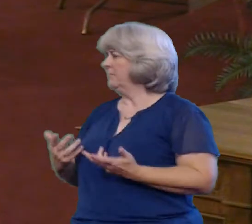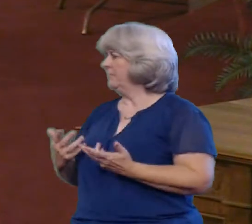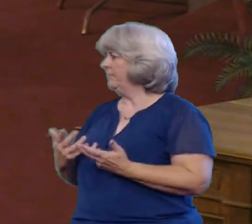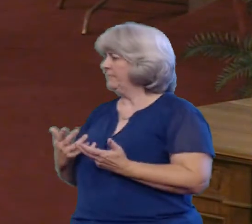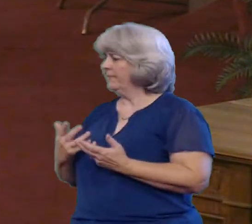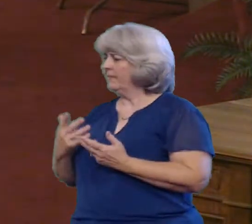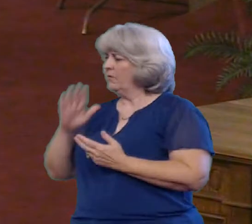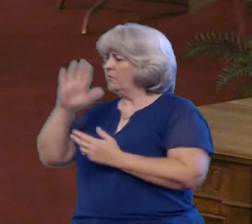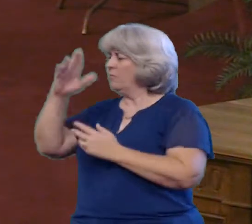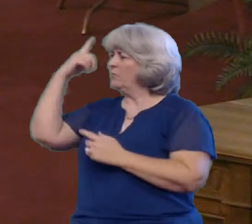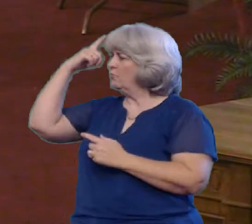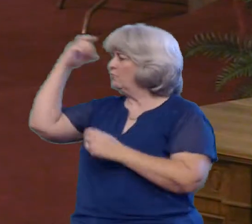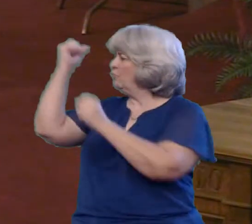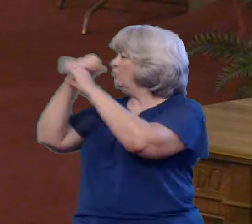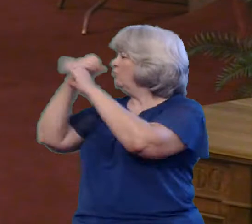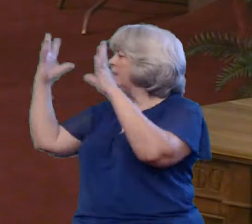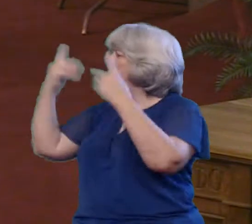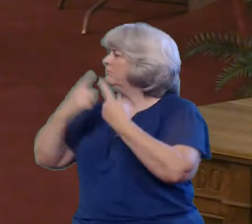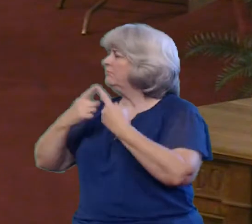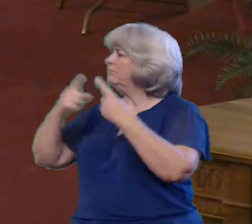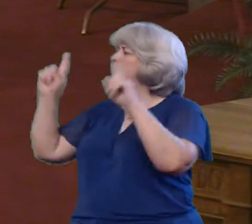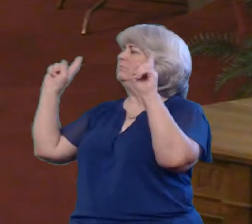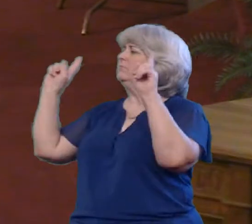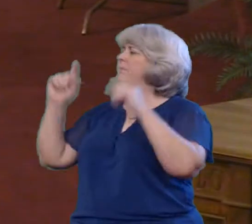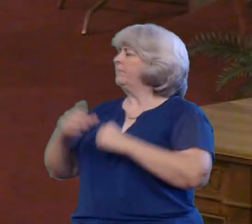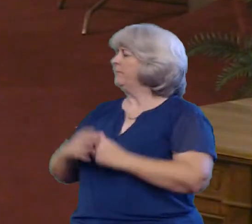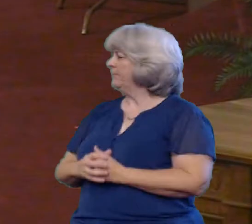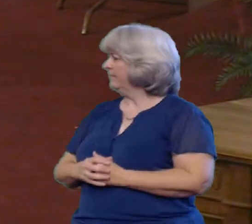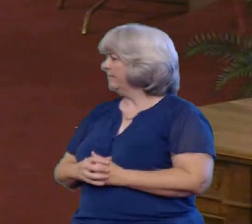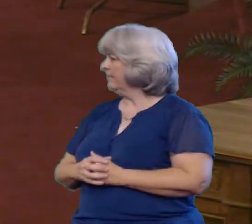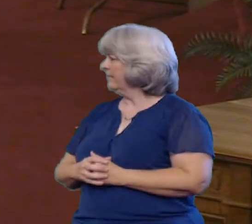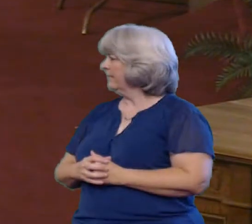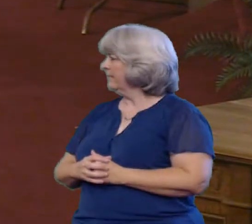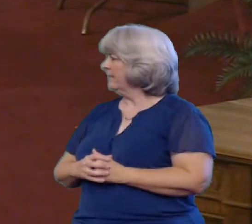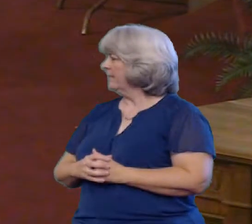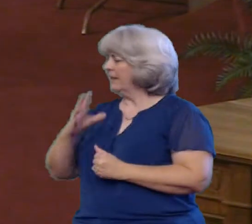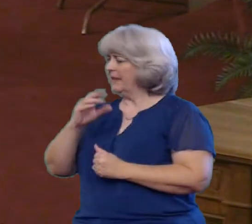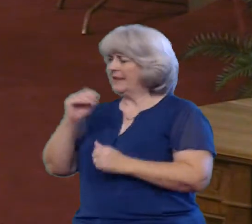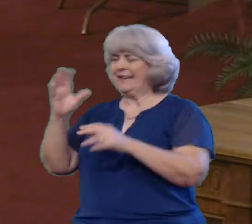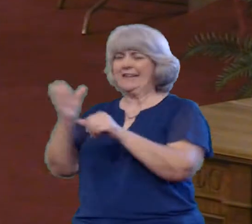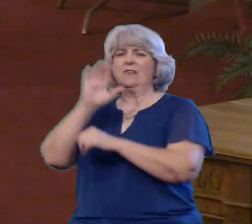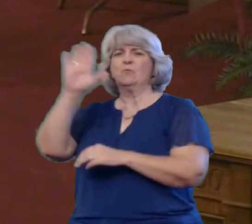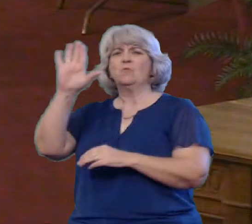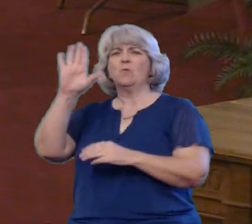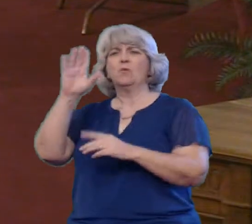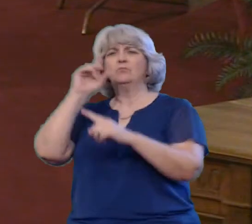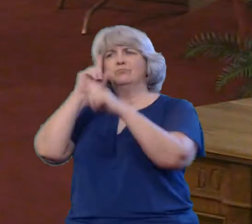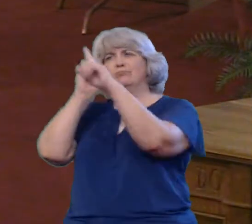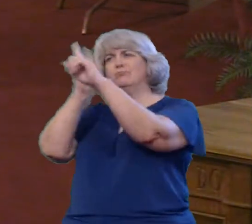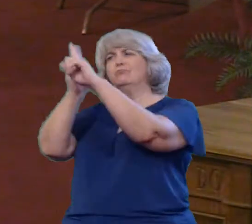dreams Number four, fulfill their ambitions And number six, achieve their goals